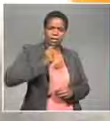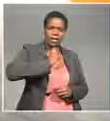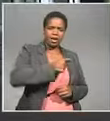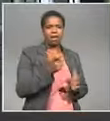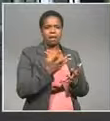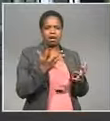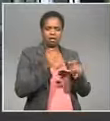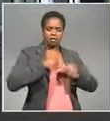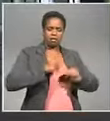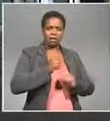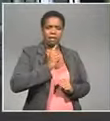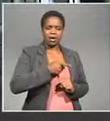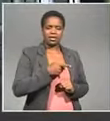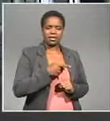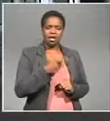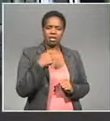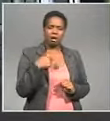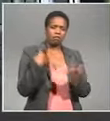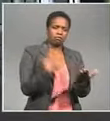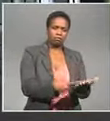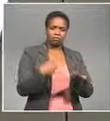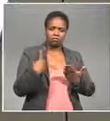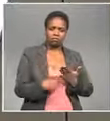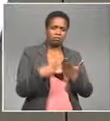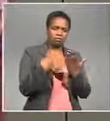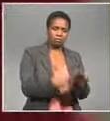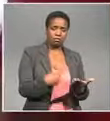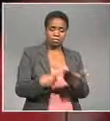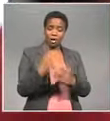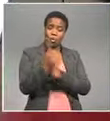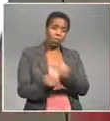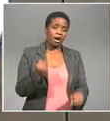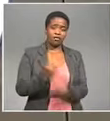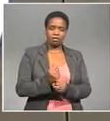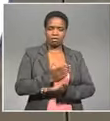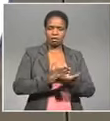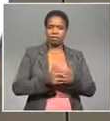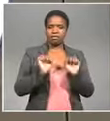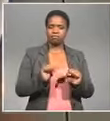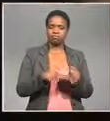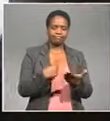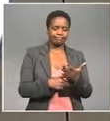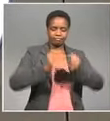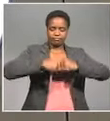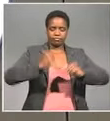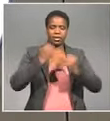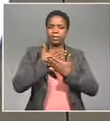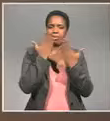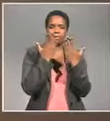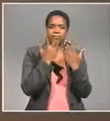despite extensive talks lasting nearly a year and a half the two parties couldn't come to terms